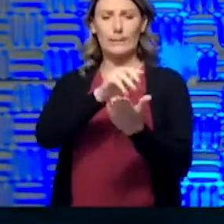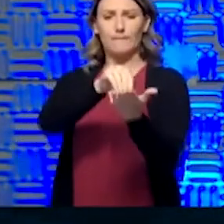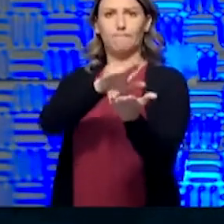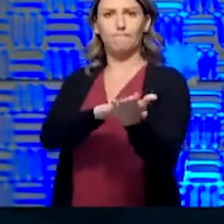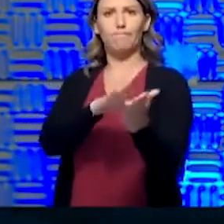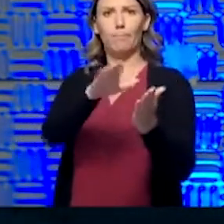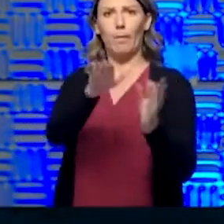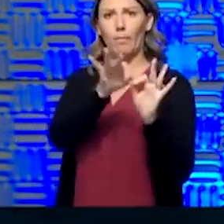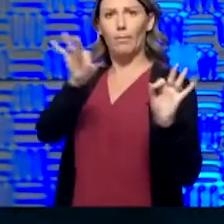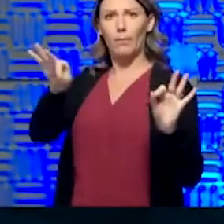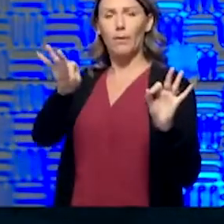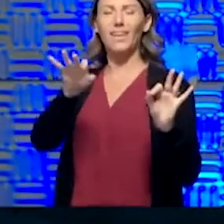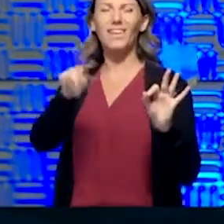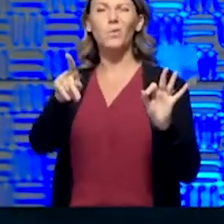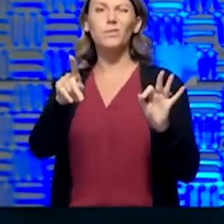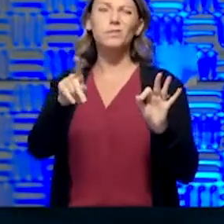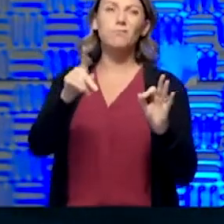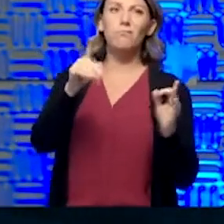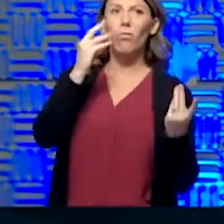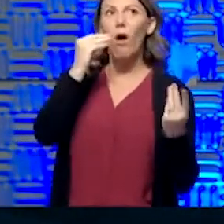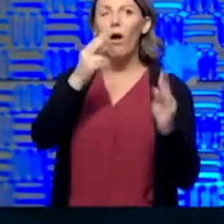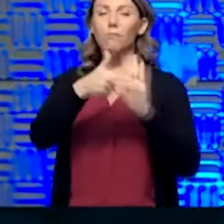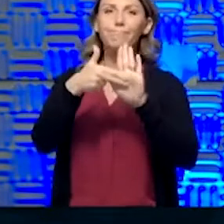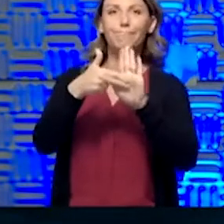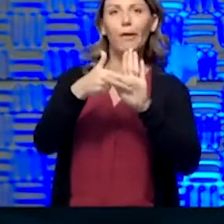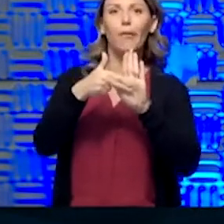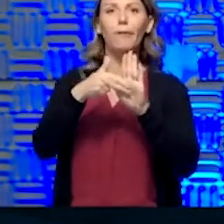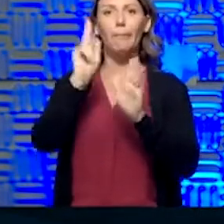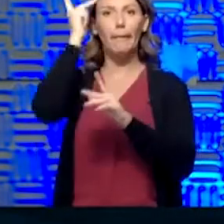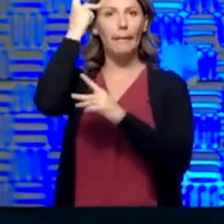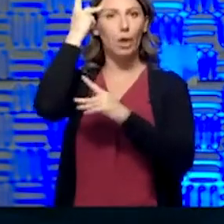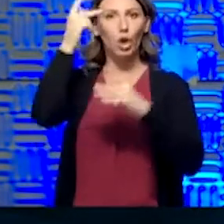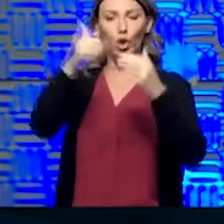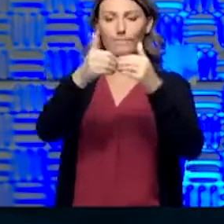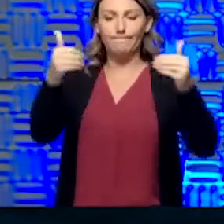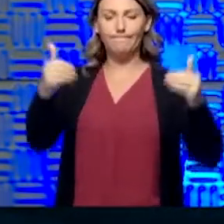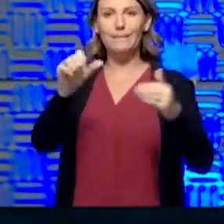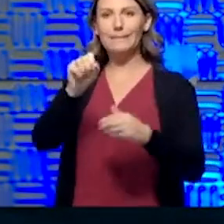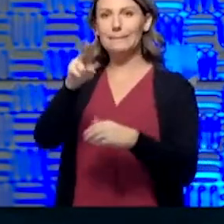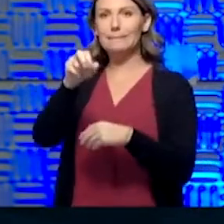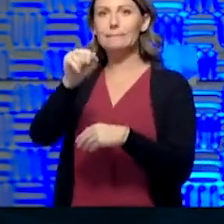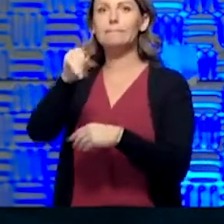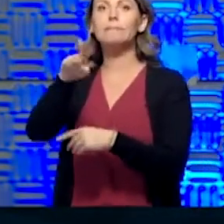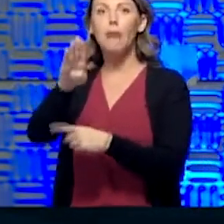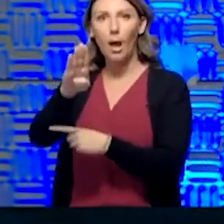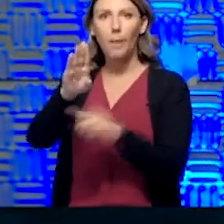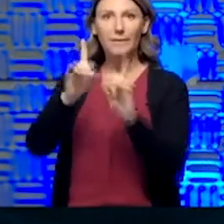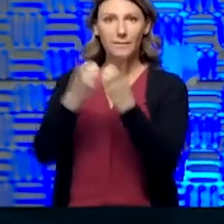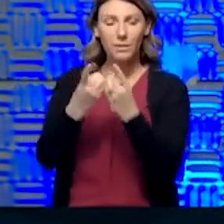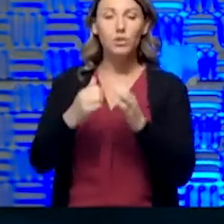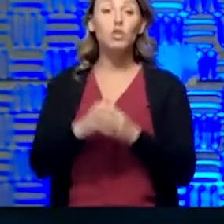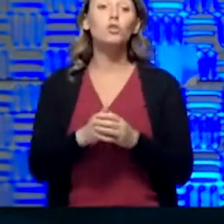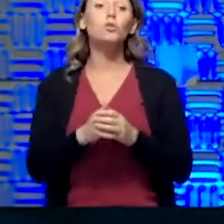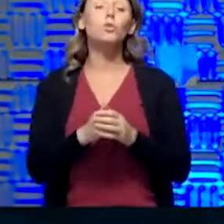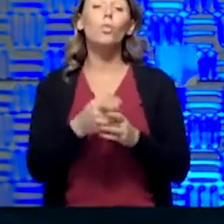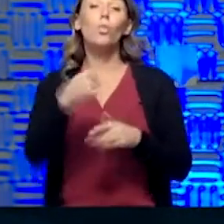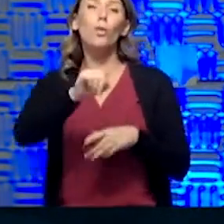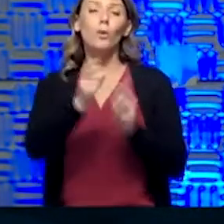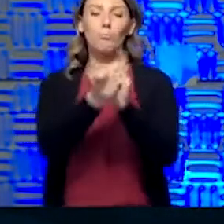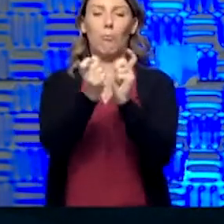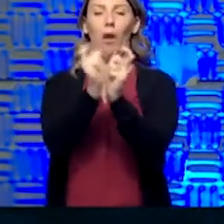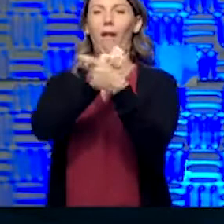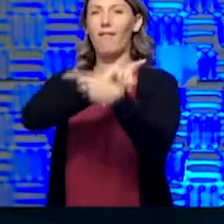they were considered a political subdivision. We had success this week in getting the Treasury Department to modify their interpretation,